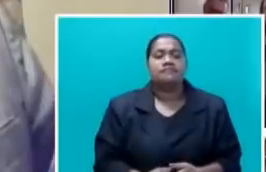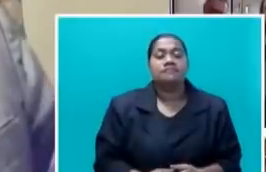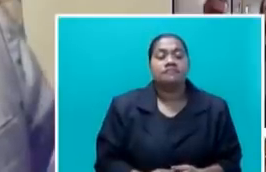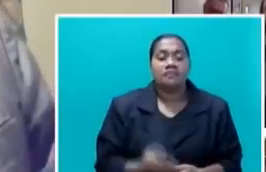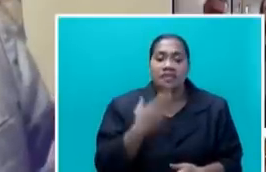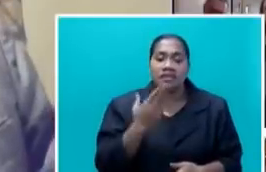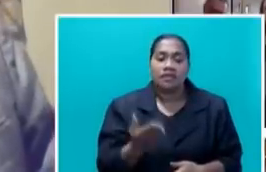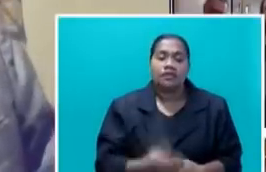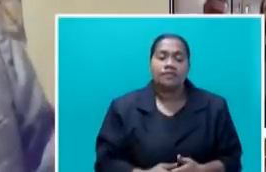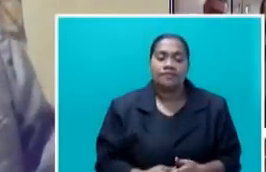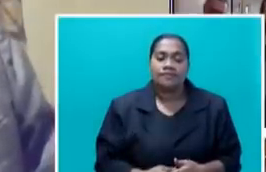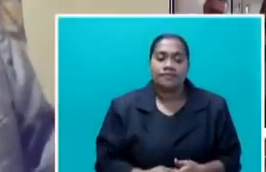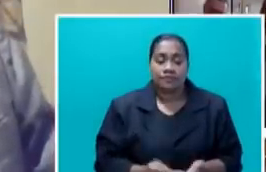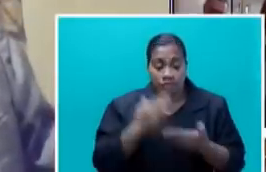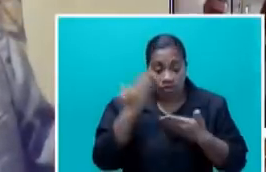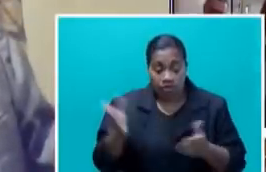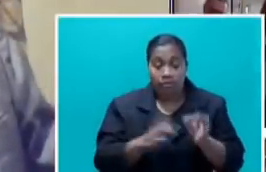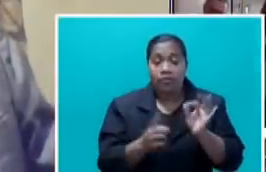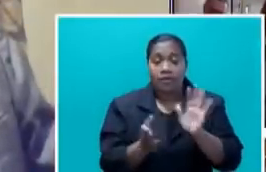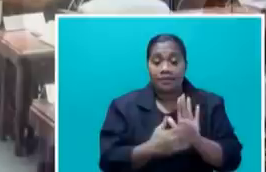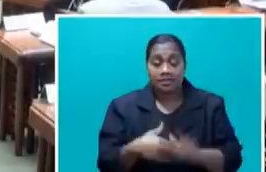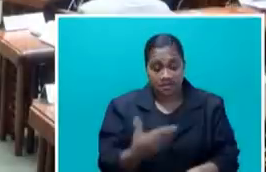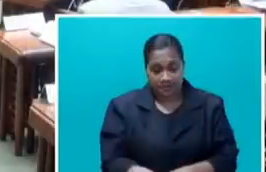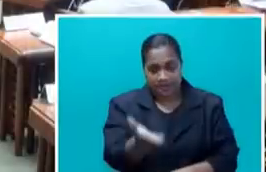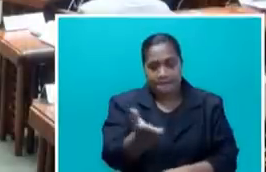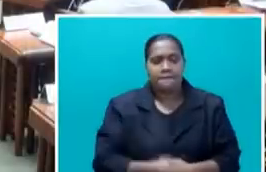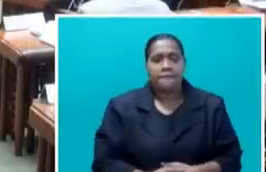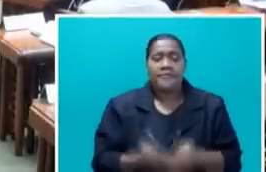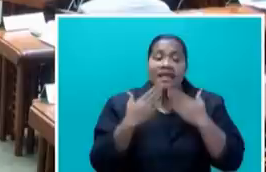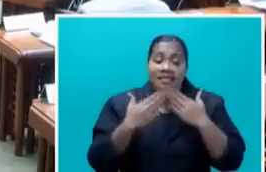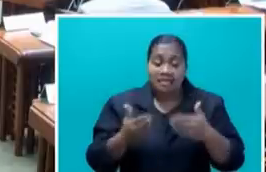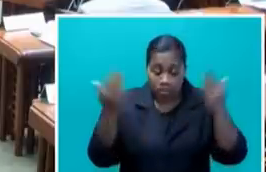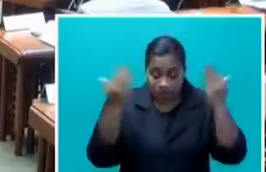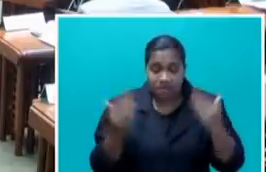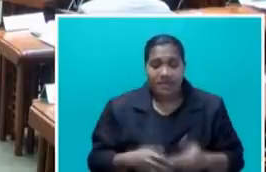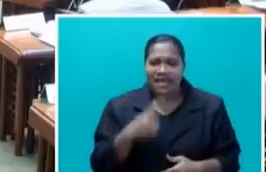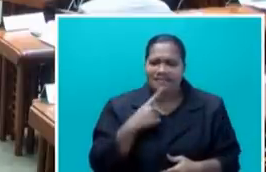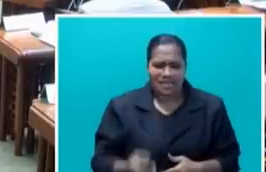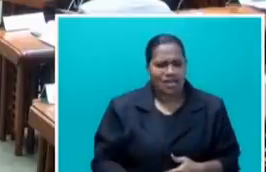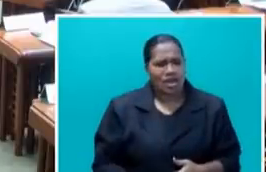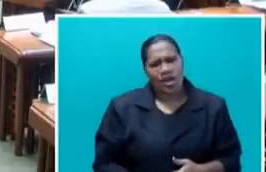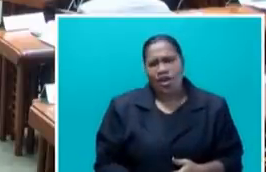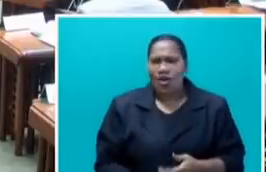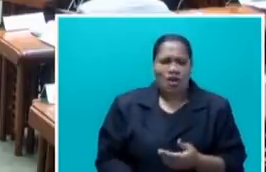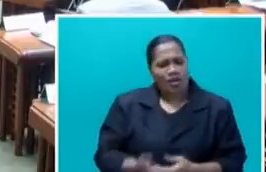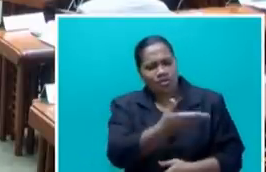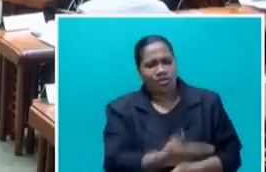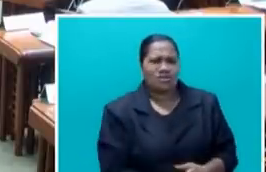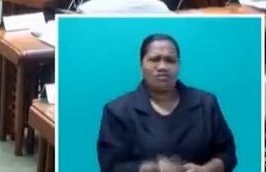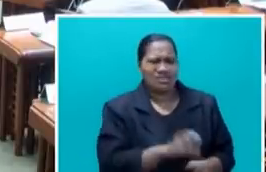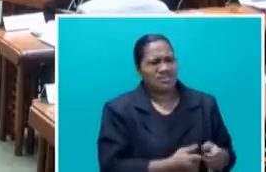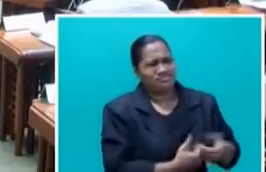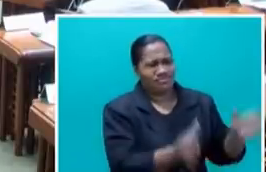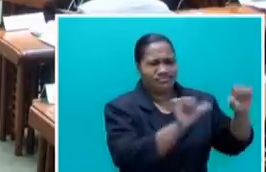Honourable Prime Minister, you have the floor. Thank you, Mr Speaker. Mr Speaker, I said that they have lost the plot. He doesn't seem to